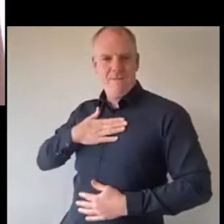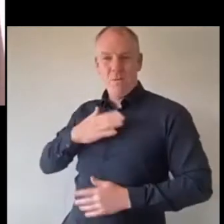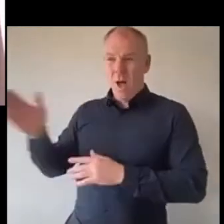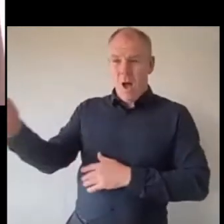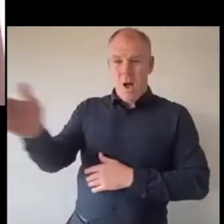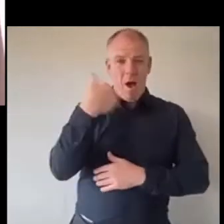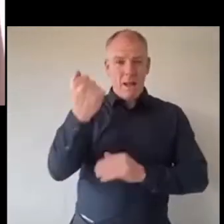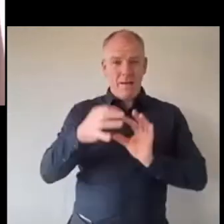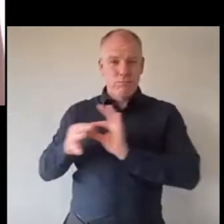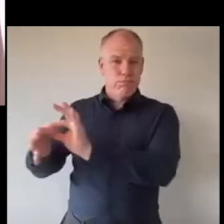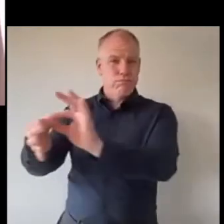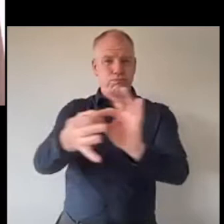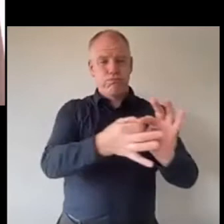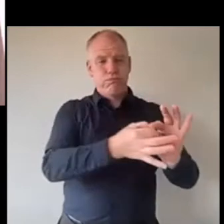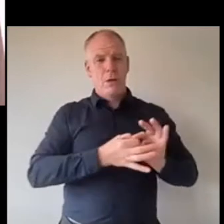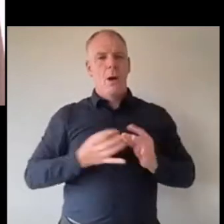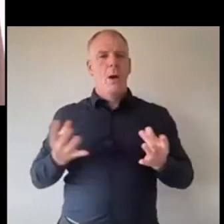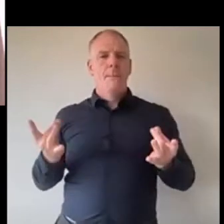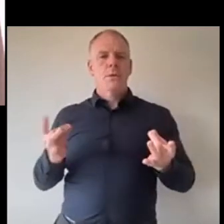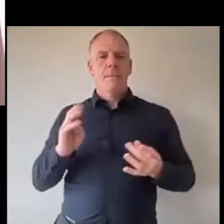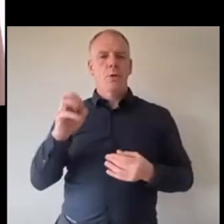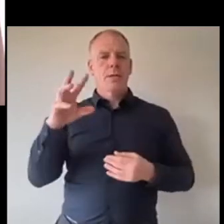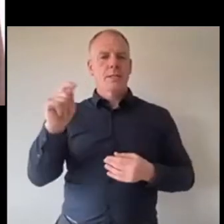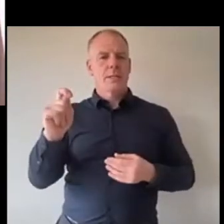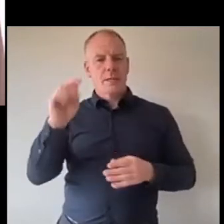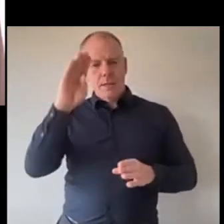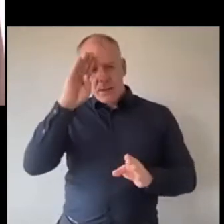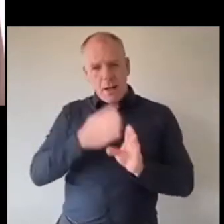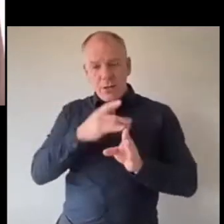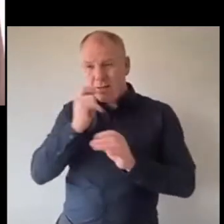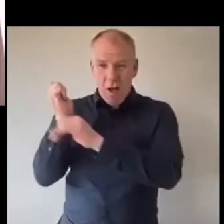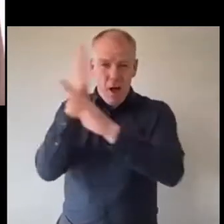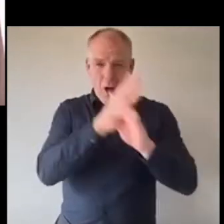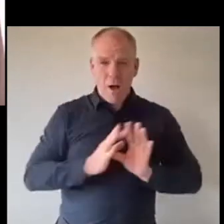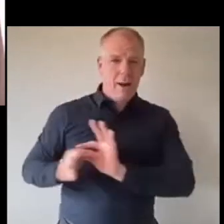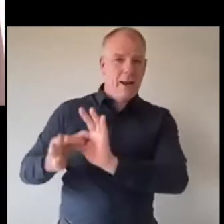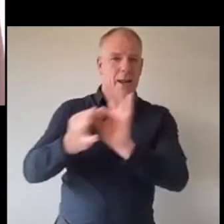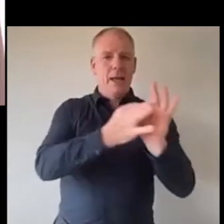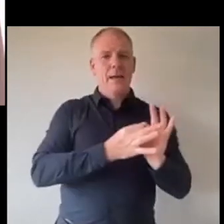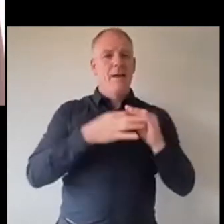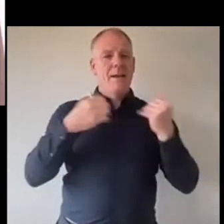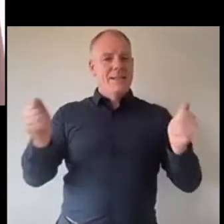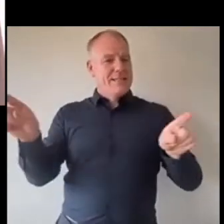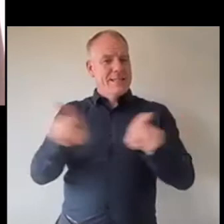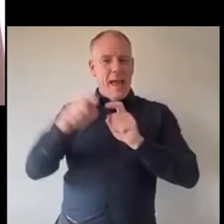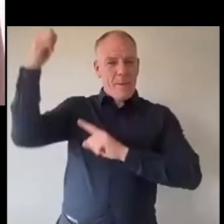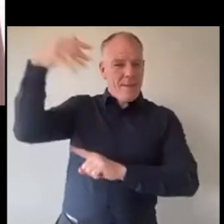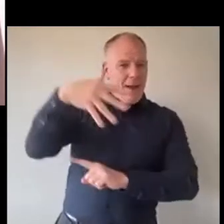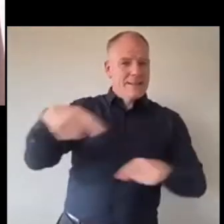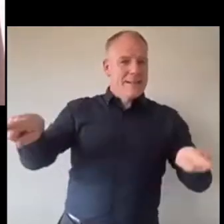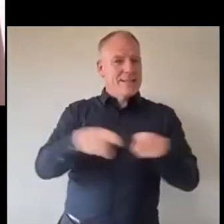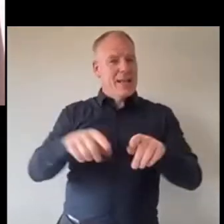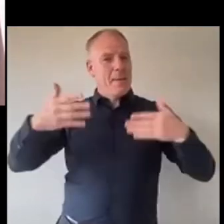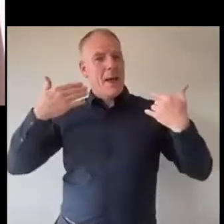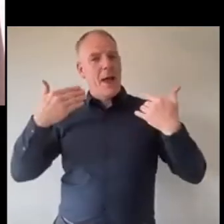some ways the Buddhist psychologies and philosophies that we're all intrinsically linked we all share the same light we breathe the same air we all need each other and if we keep